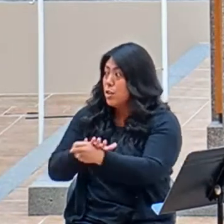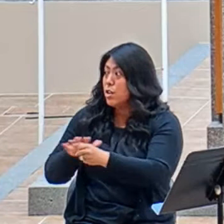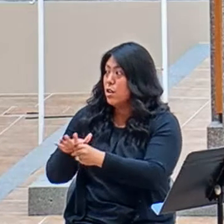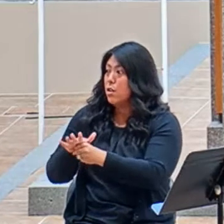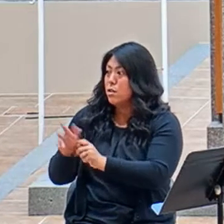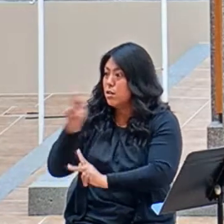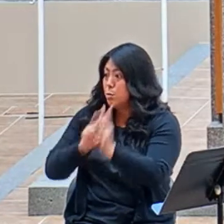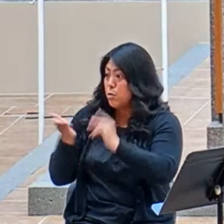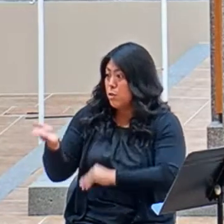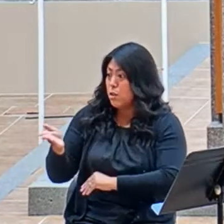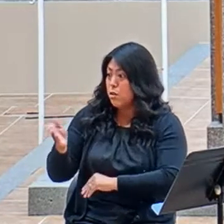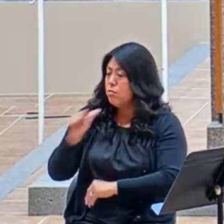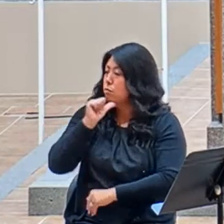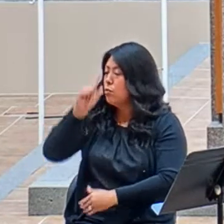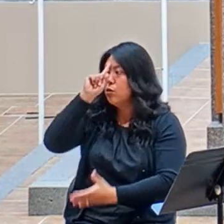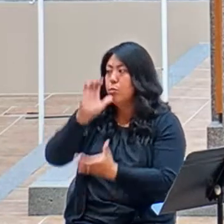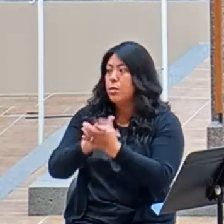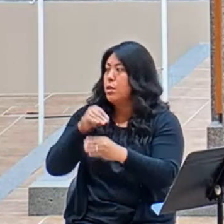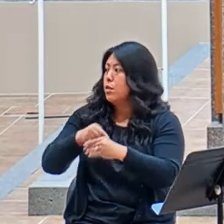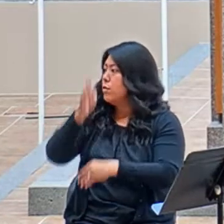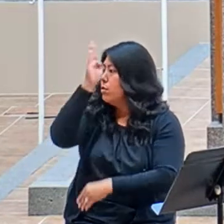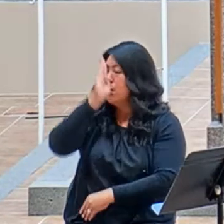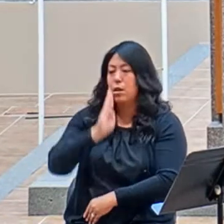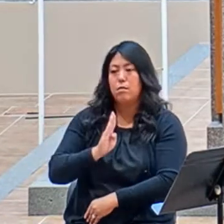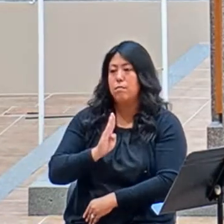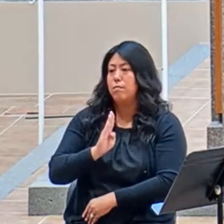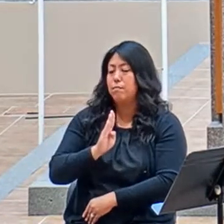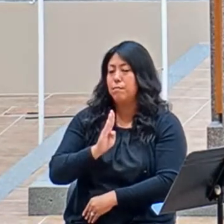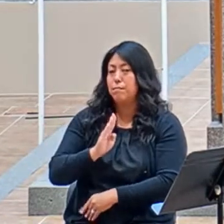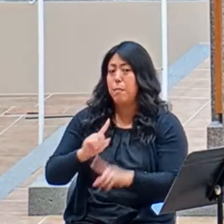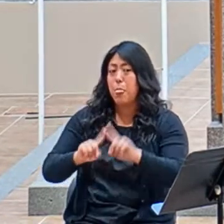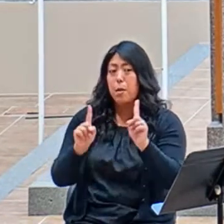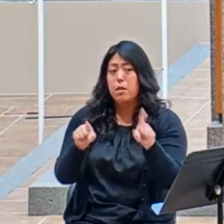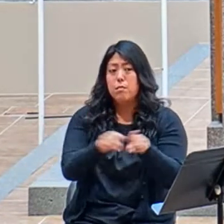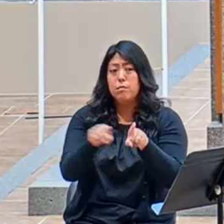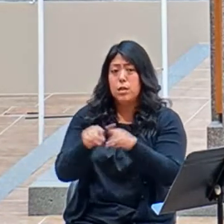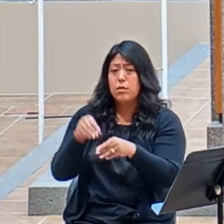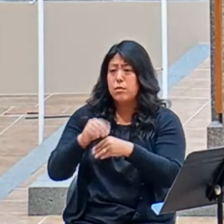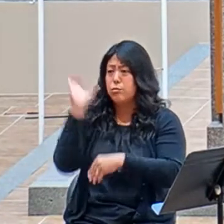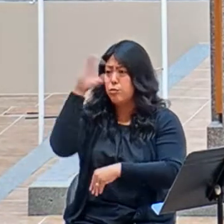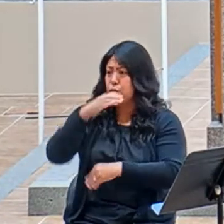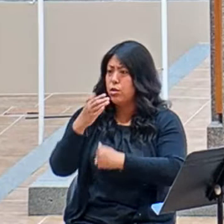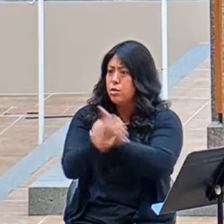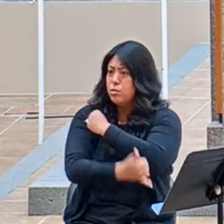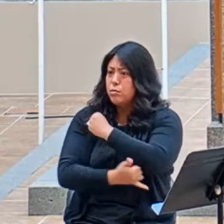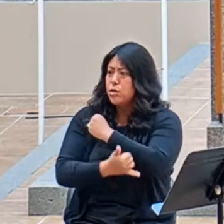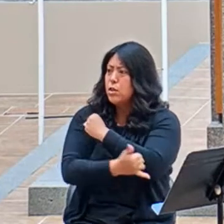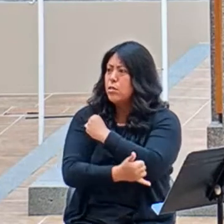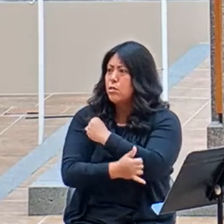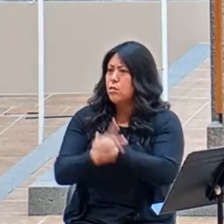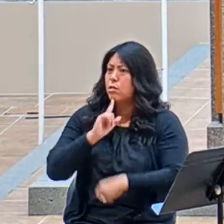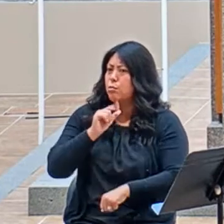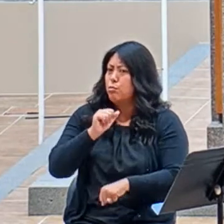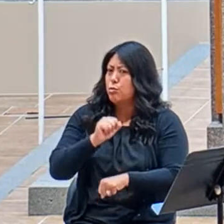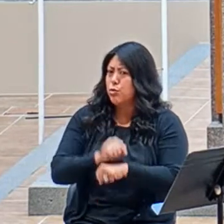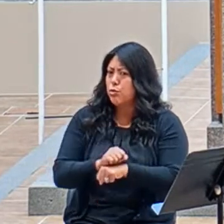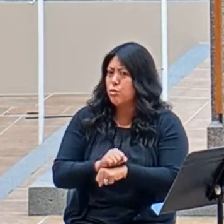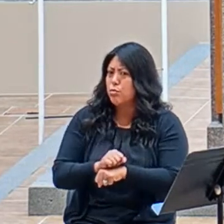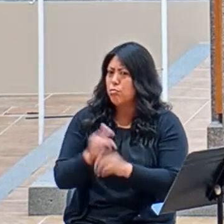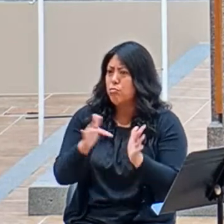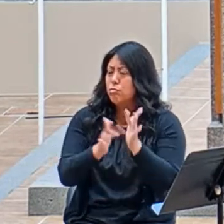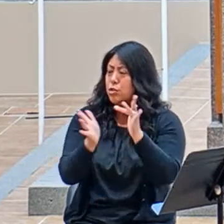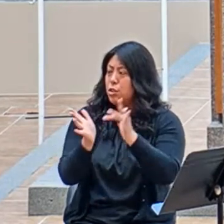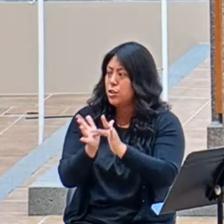pagan country. But even in a foreign country, I'm sure Jesus' name was circulating.